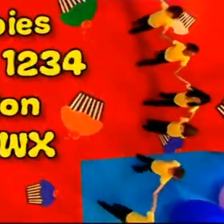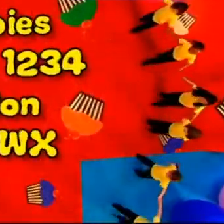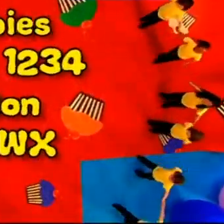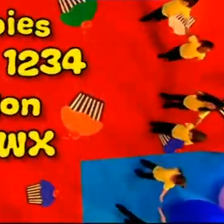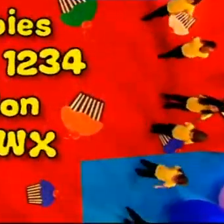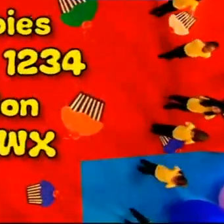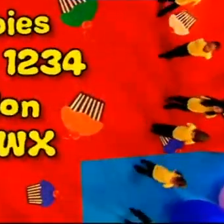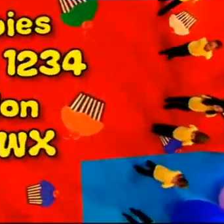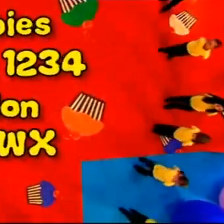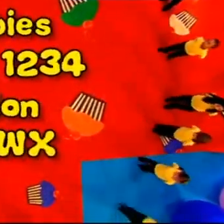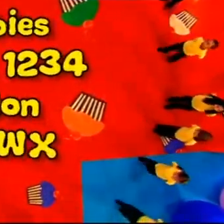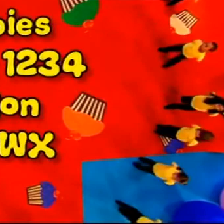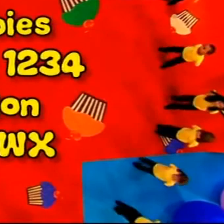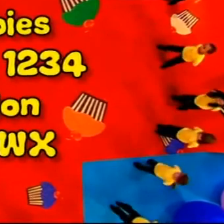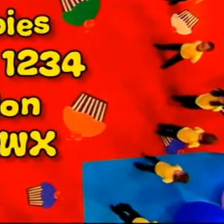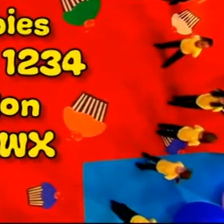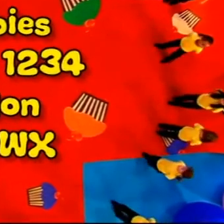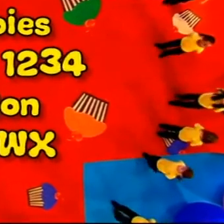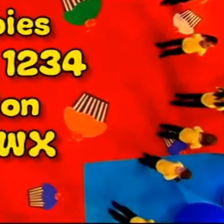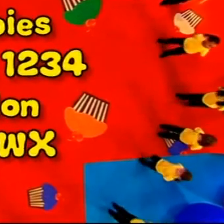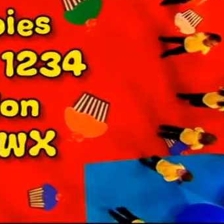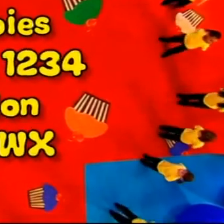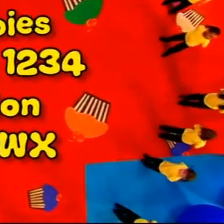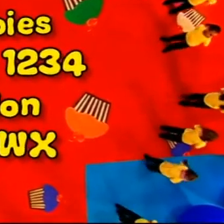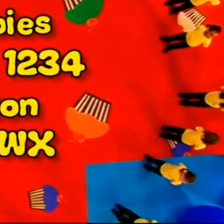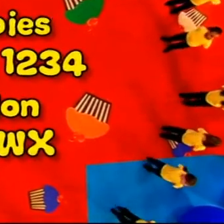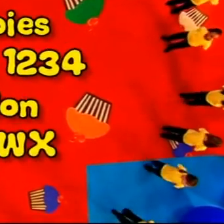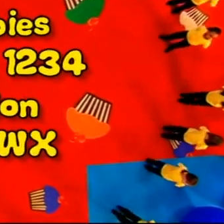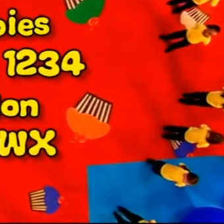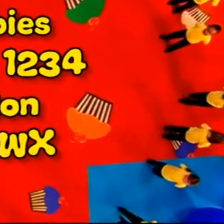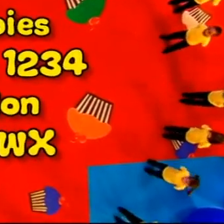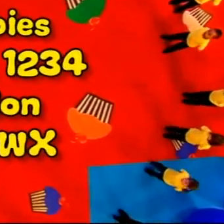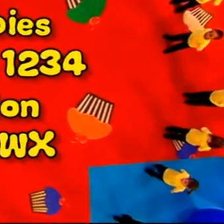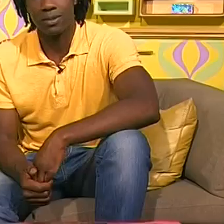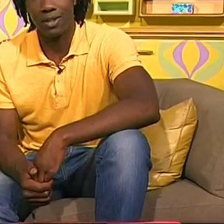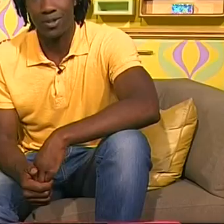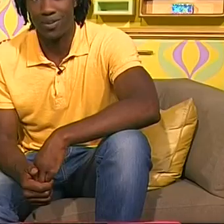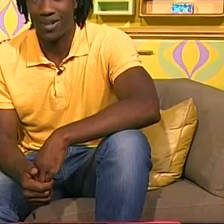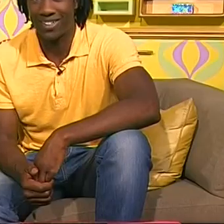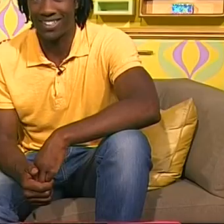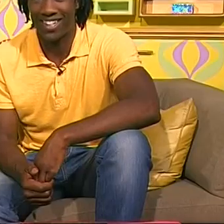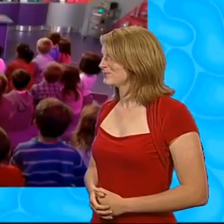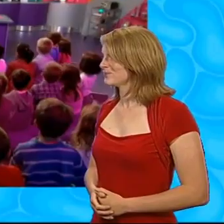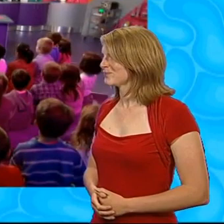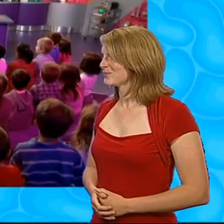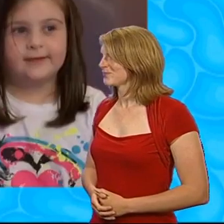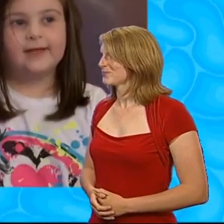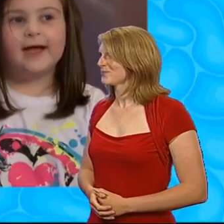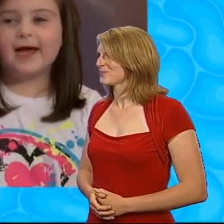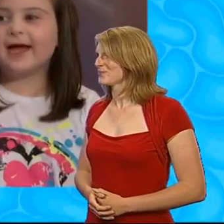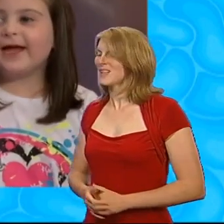to CBeebies PO Box 1234 London W12 6WX and if it's your birthday today...